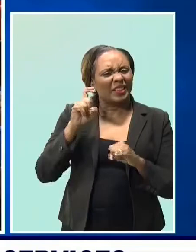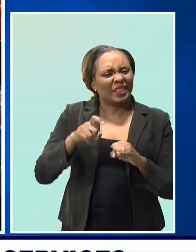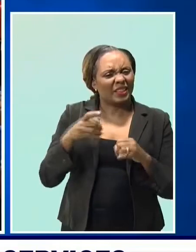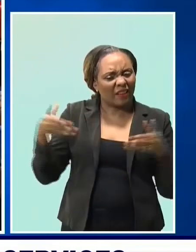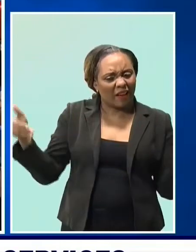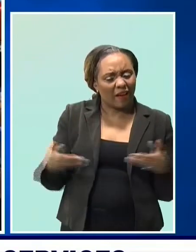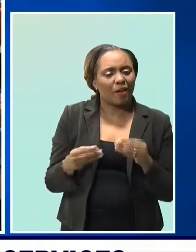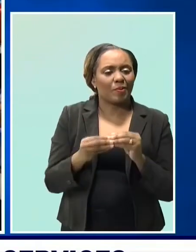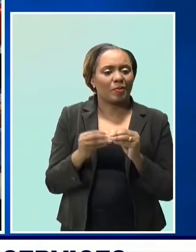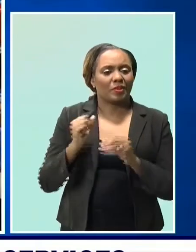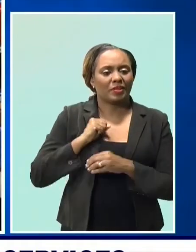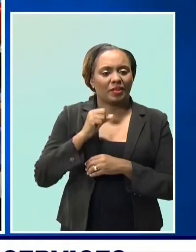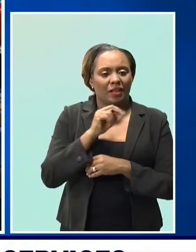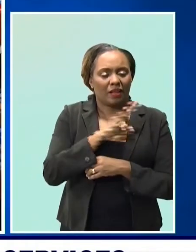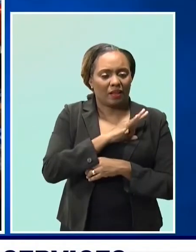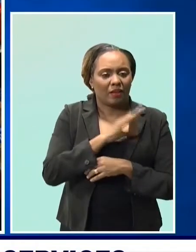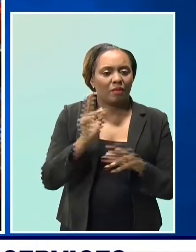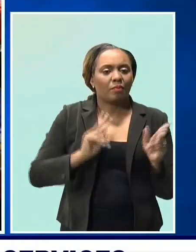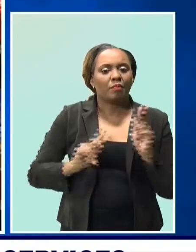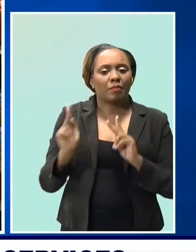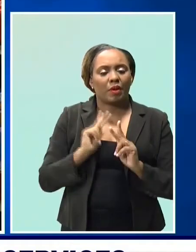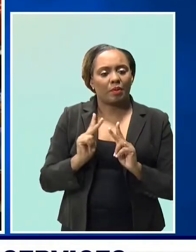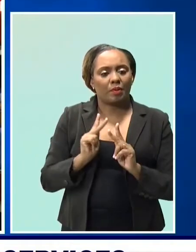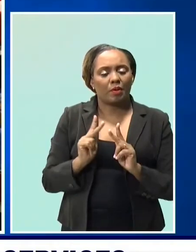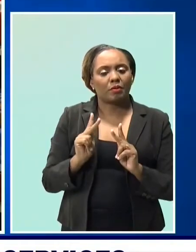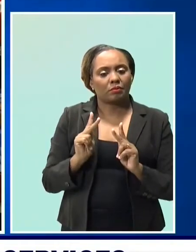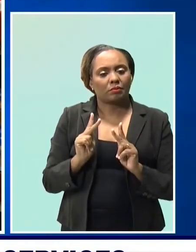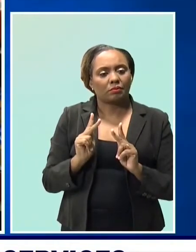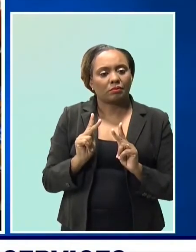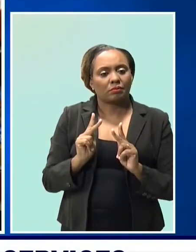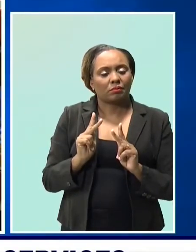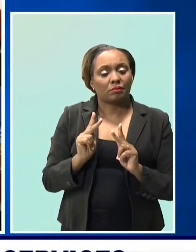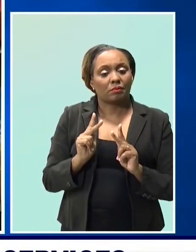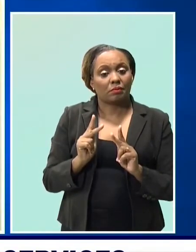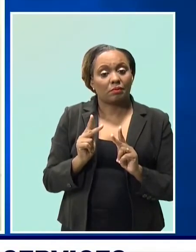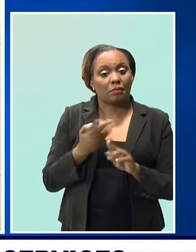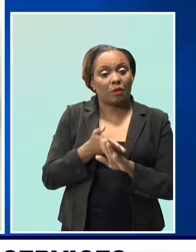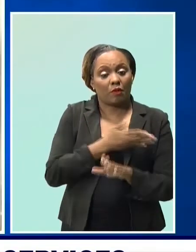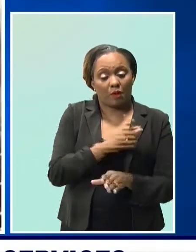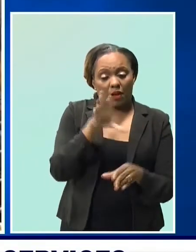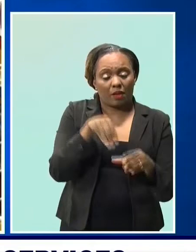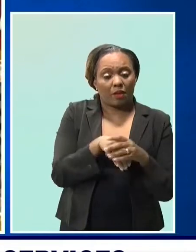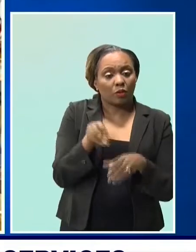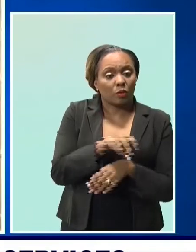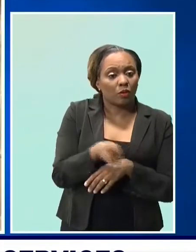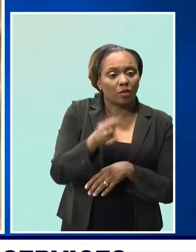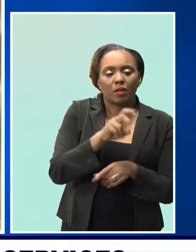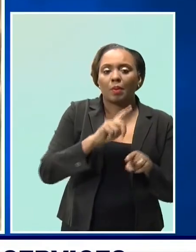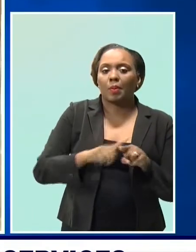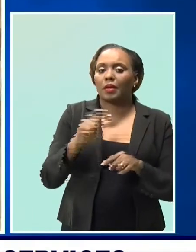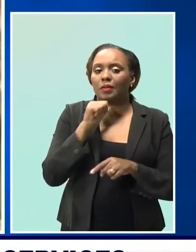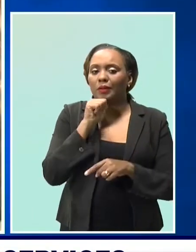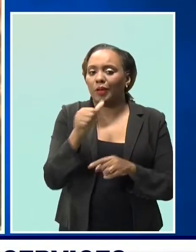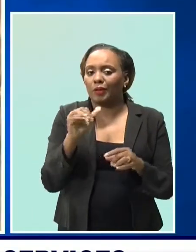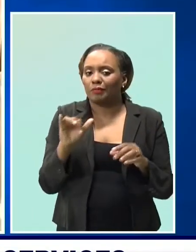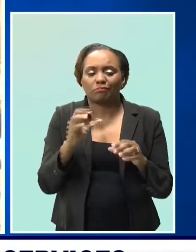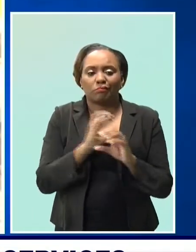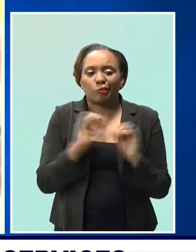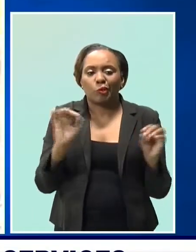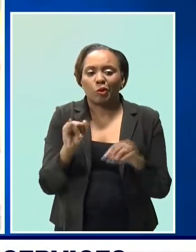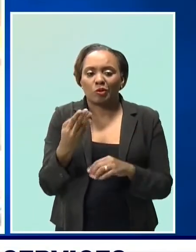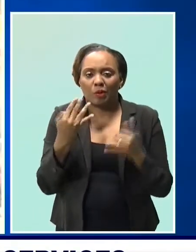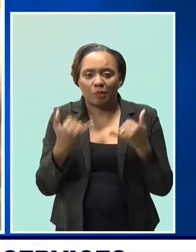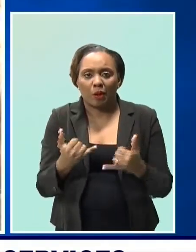applicants are people who worked in the tourism industry, but have found themselves unemployed in recent times. 23-year-old